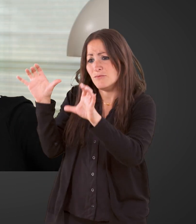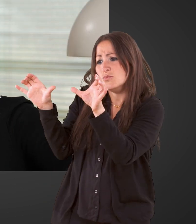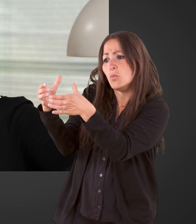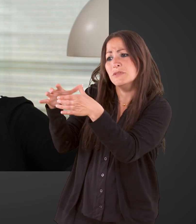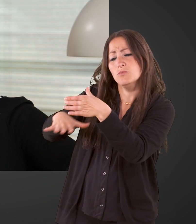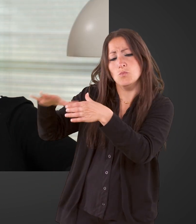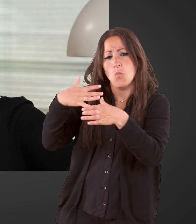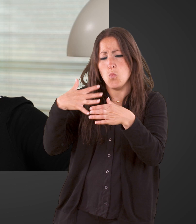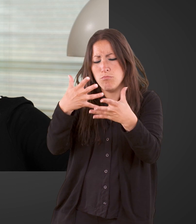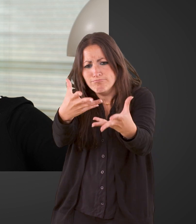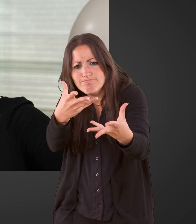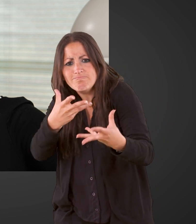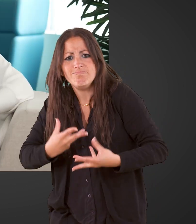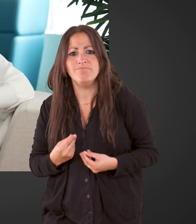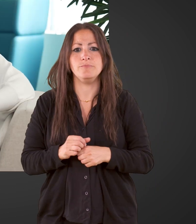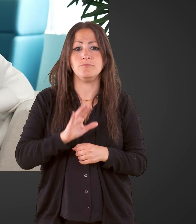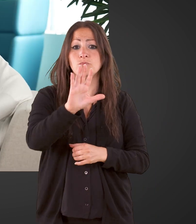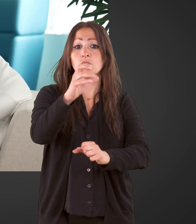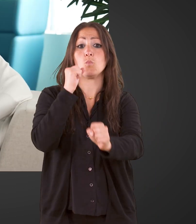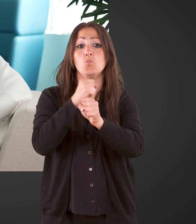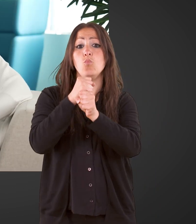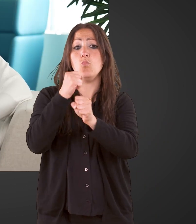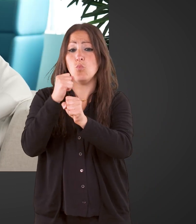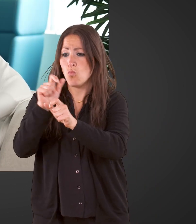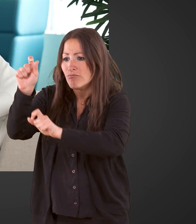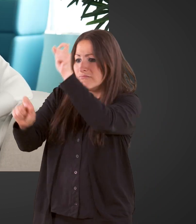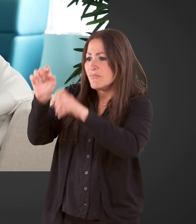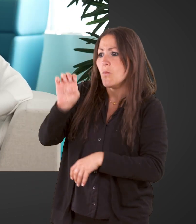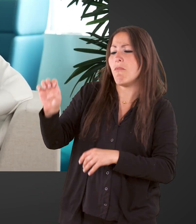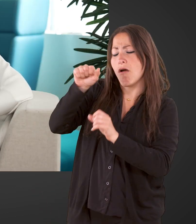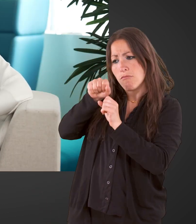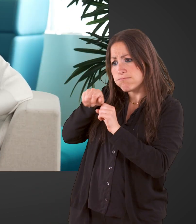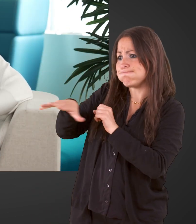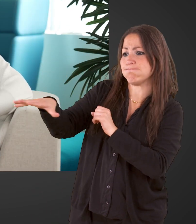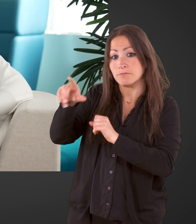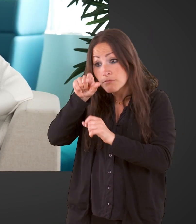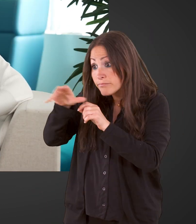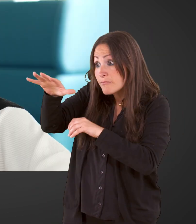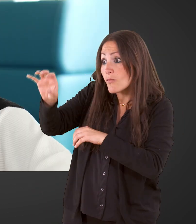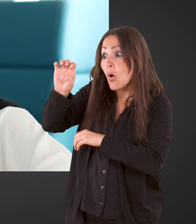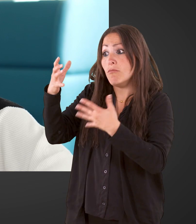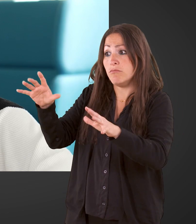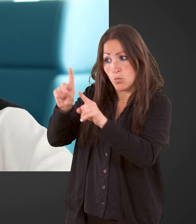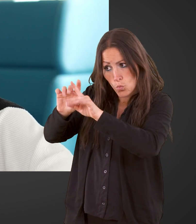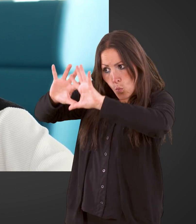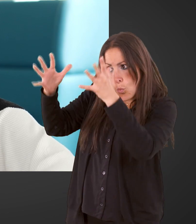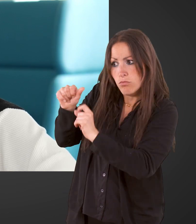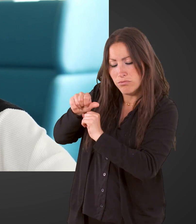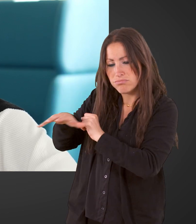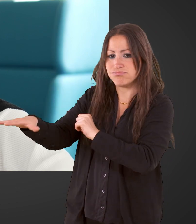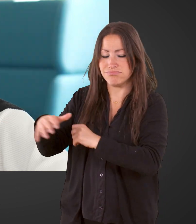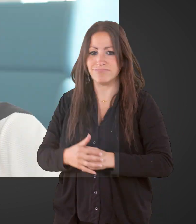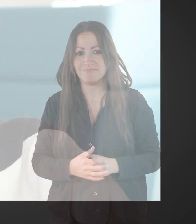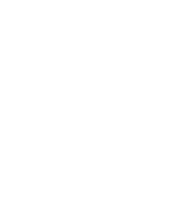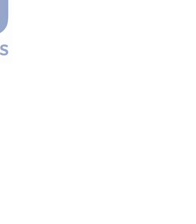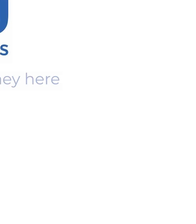and I believe Commission is very welcoming environment. Your work has an impact on all the European citizens, but actually on all the citizens around